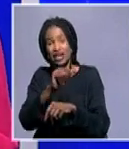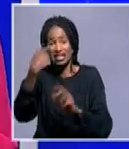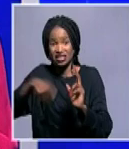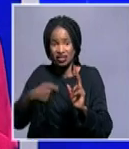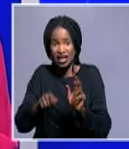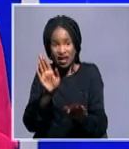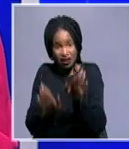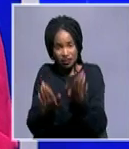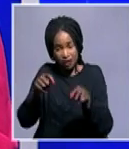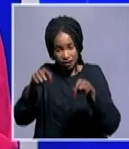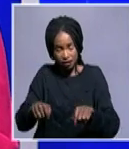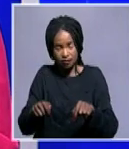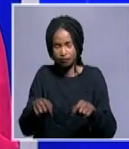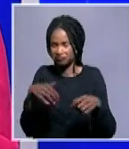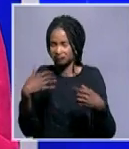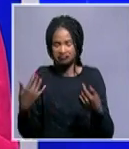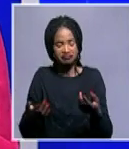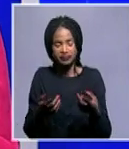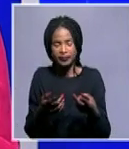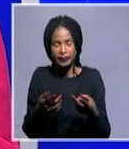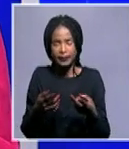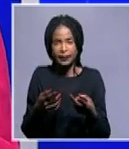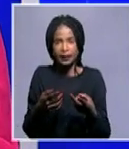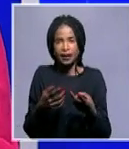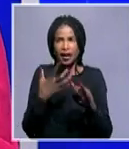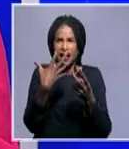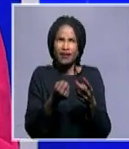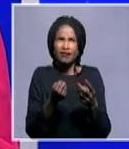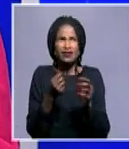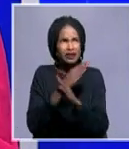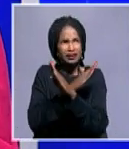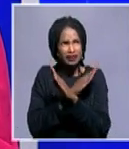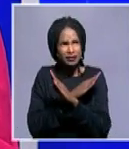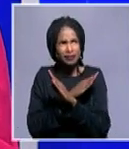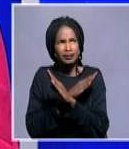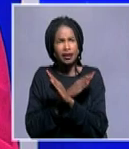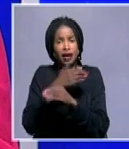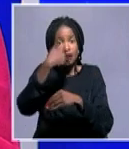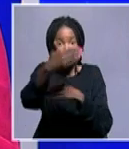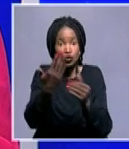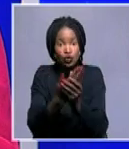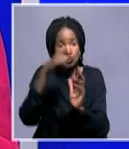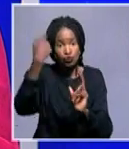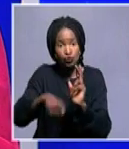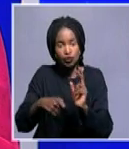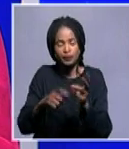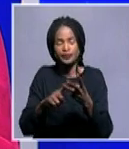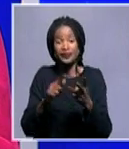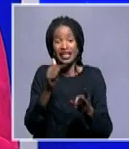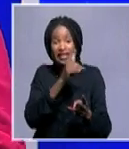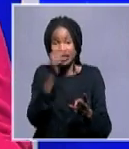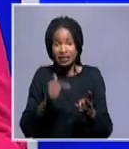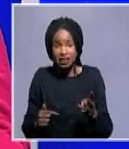chair is Angola and it's also comprised of Zambia who is the incoming chair and Tanzania